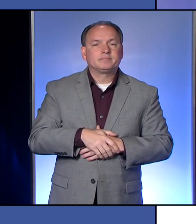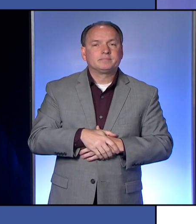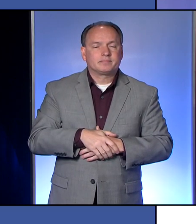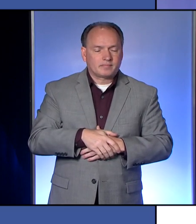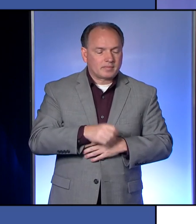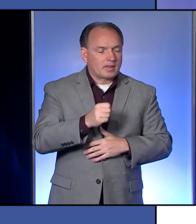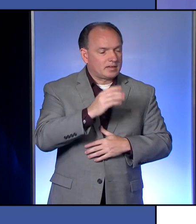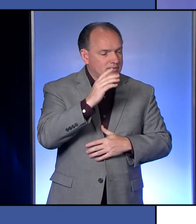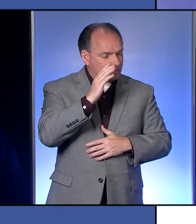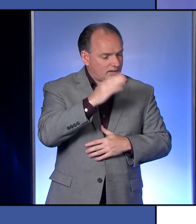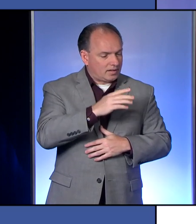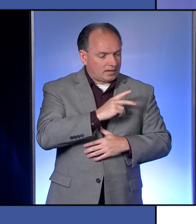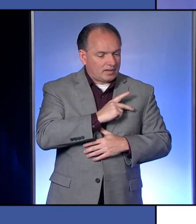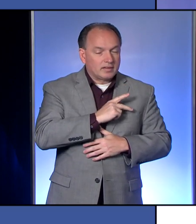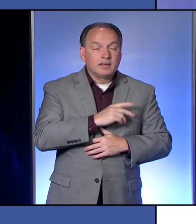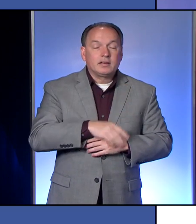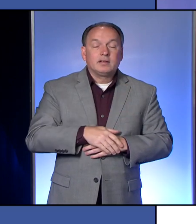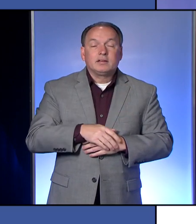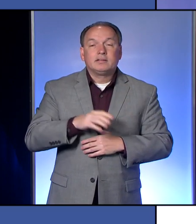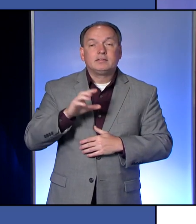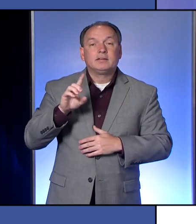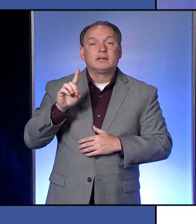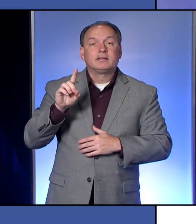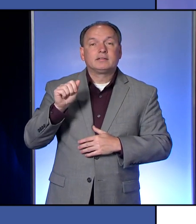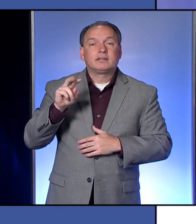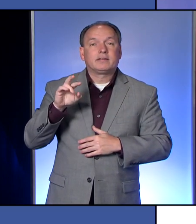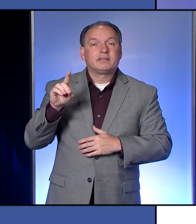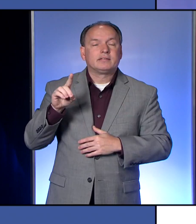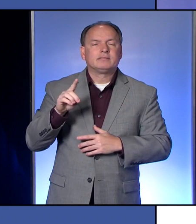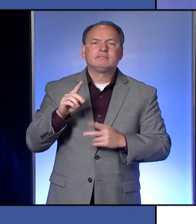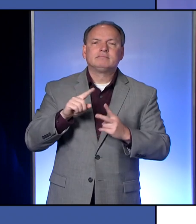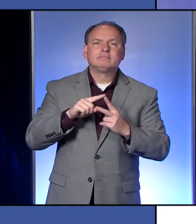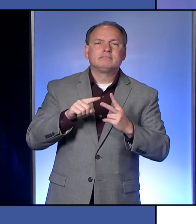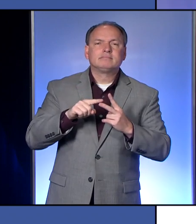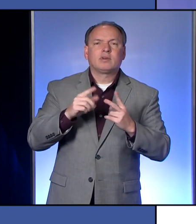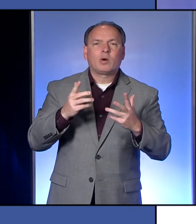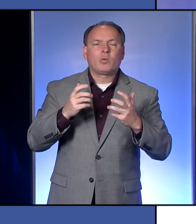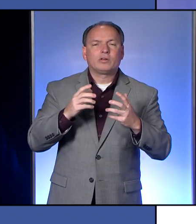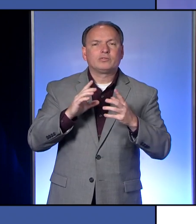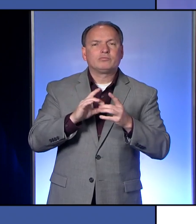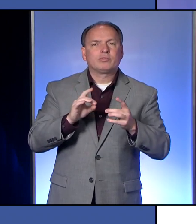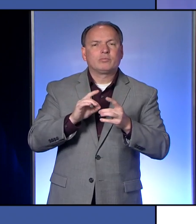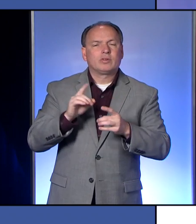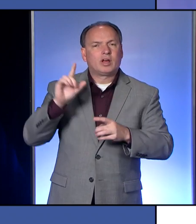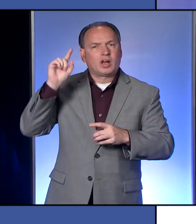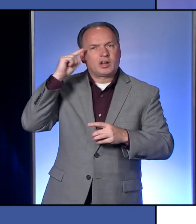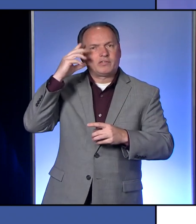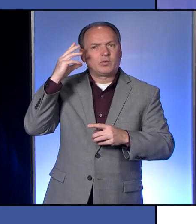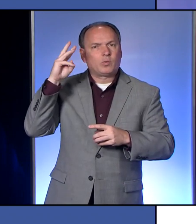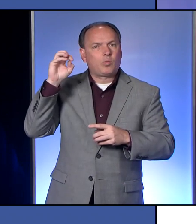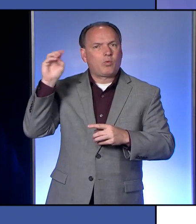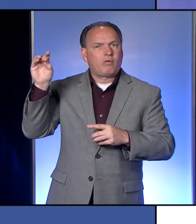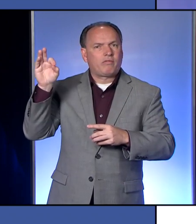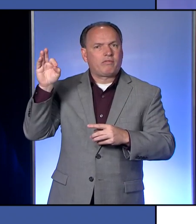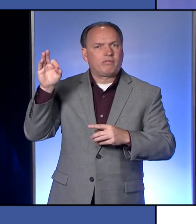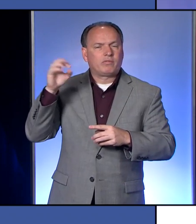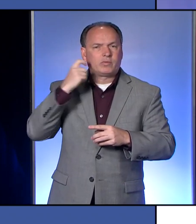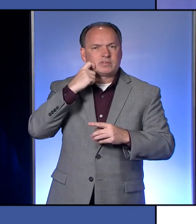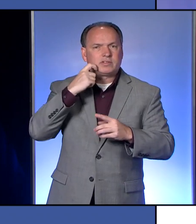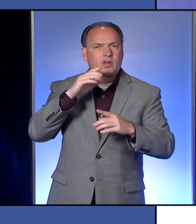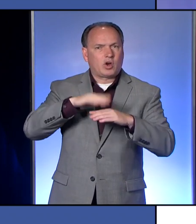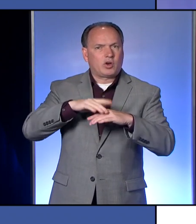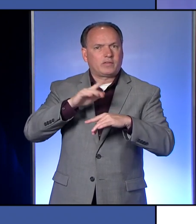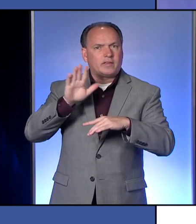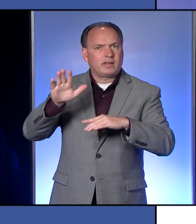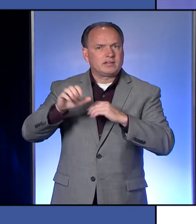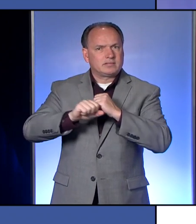Yes, Kathy, it's David. A couple things. want to get this in mind first. Governor Wolf apparently said on his media call earlier this